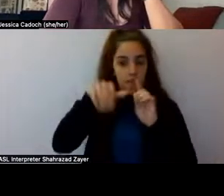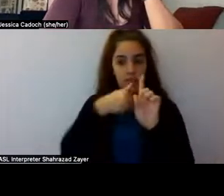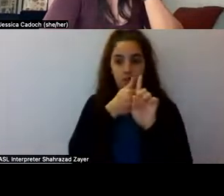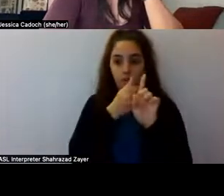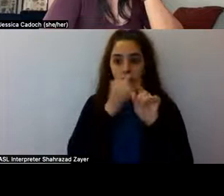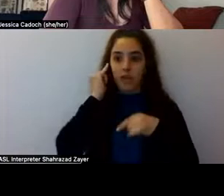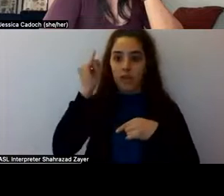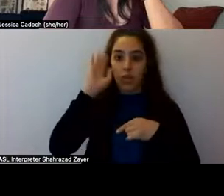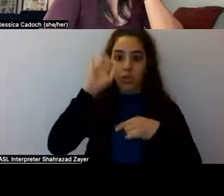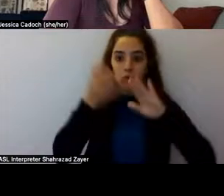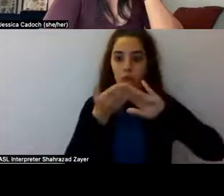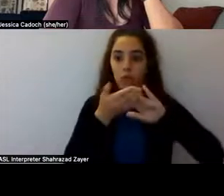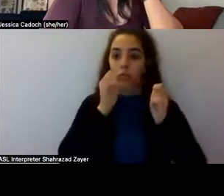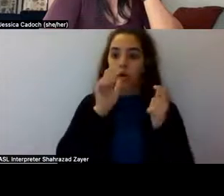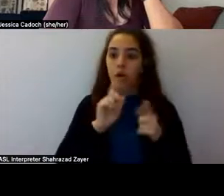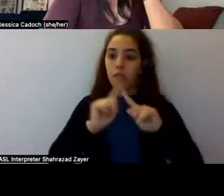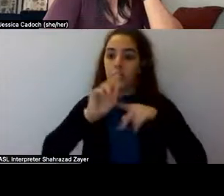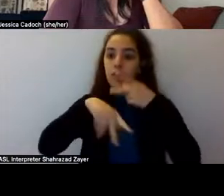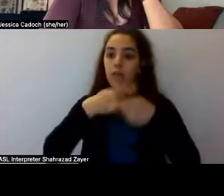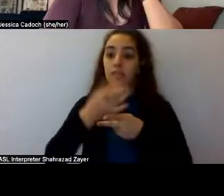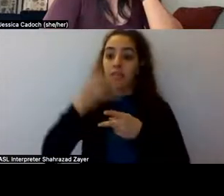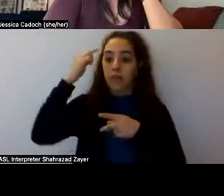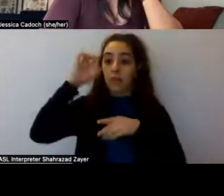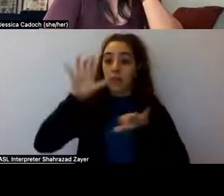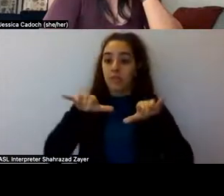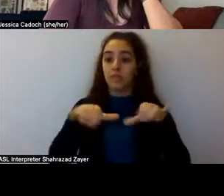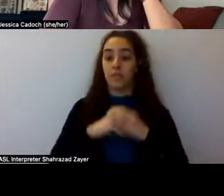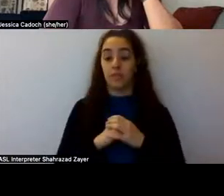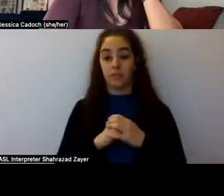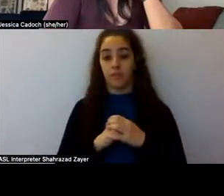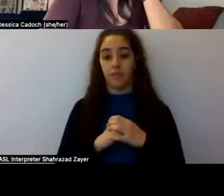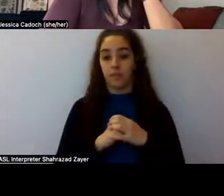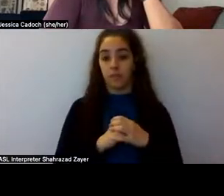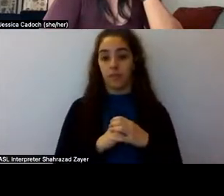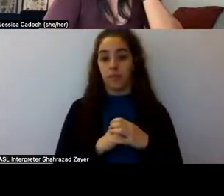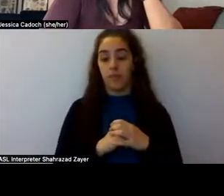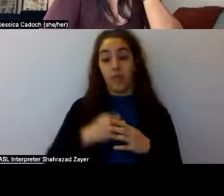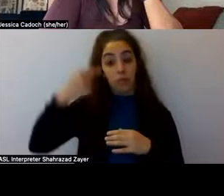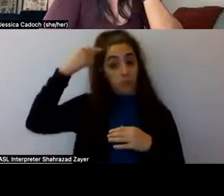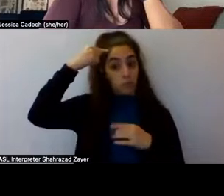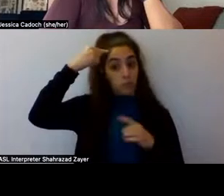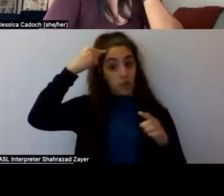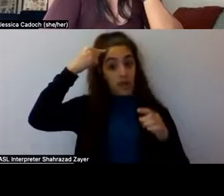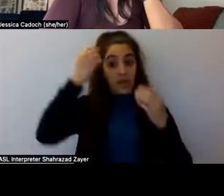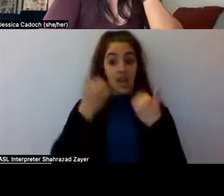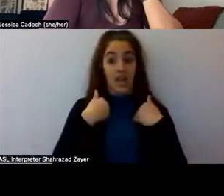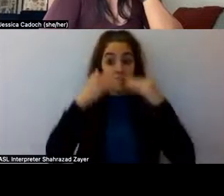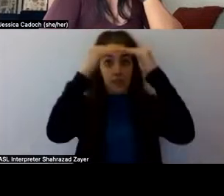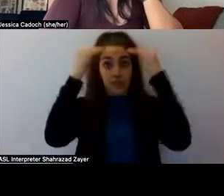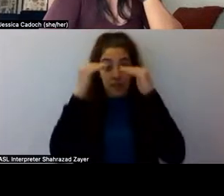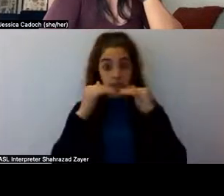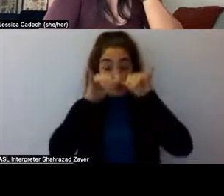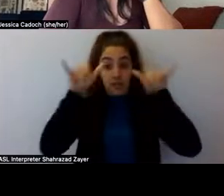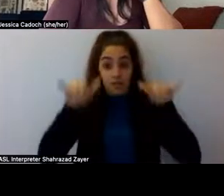a regulator of all mental activity. And kind of a, you know, the brain is a hierarchical system and the default mode network appears to be at the top.